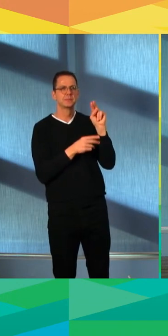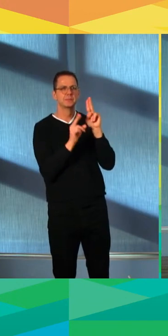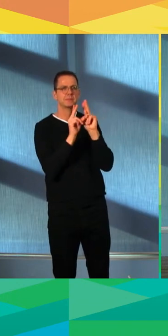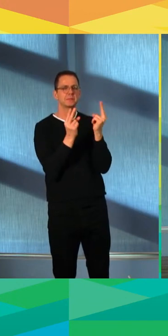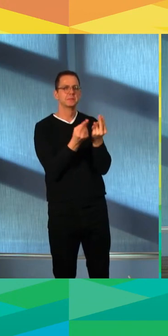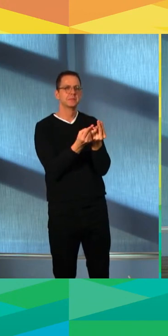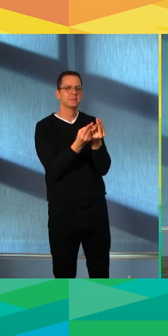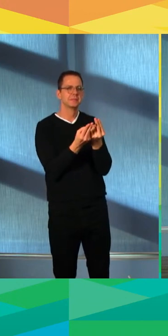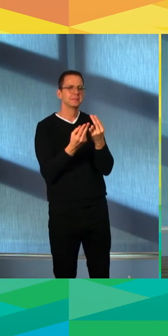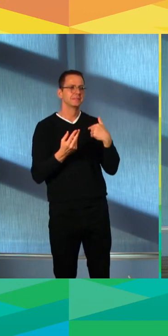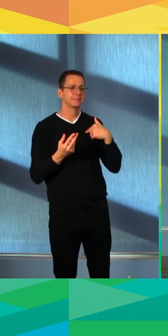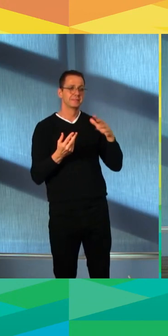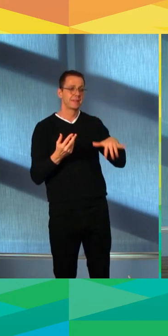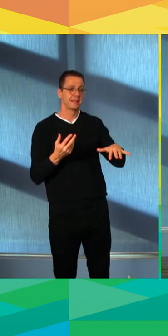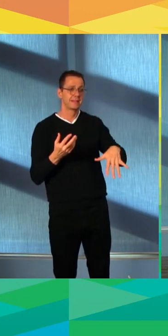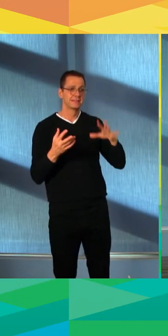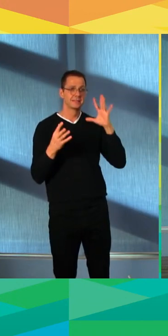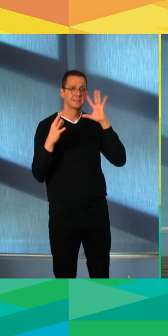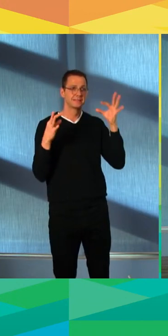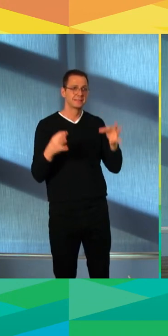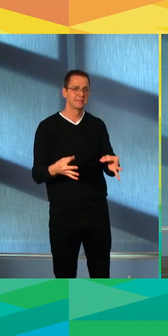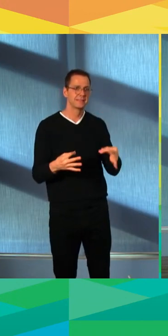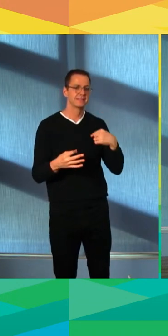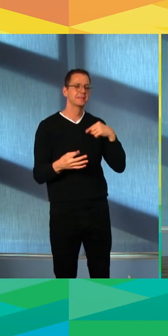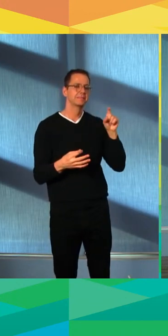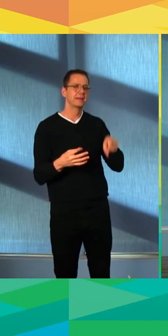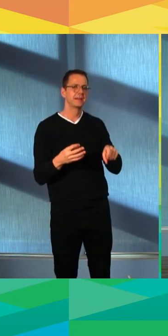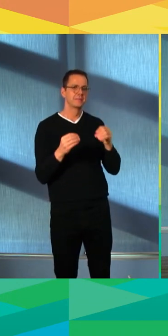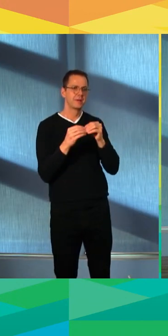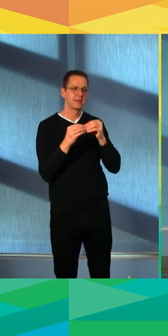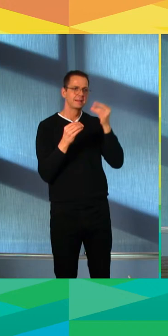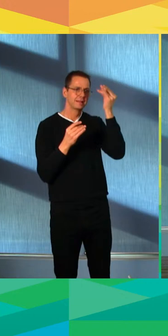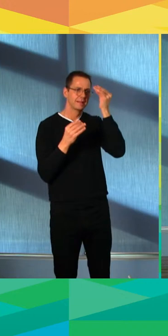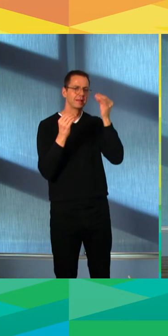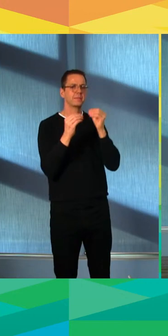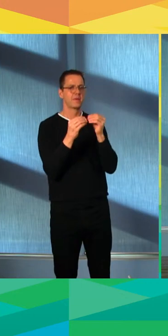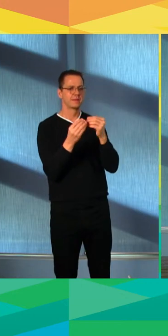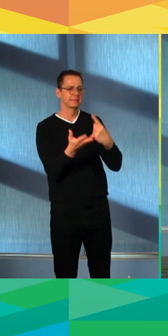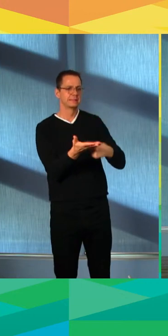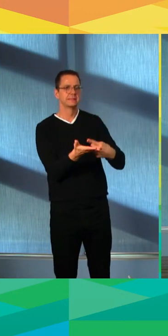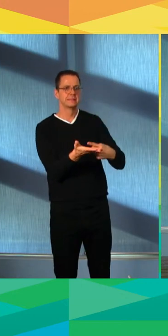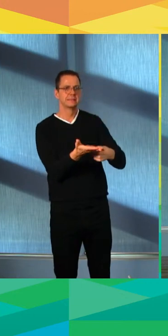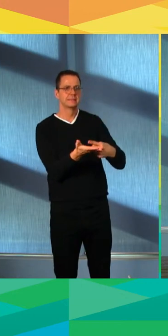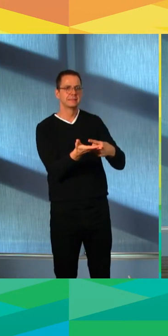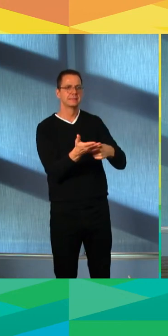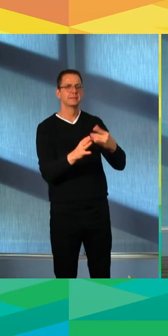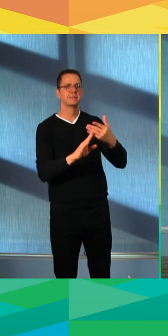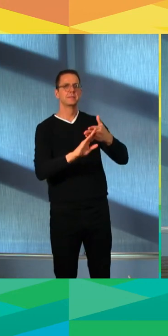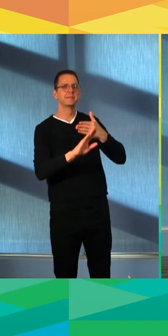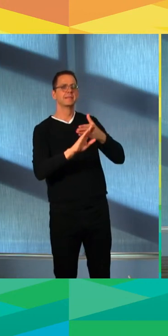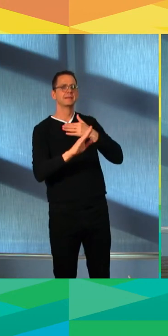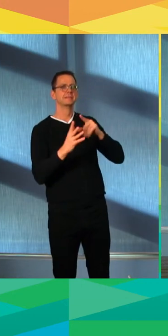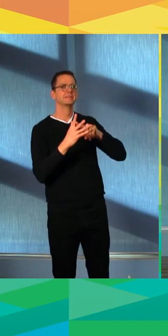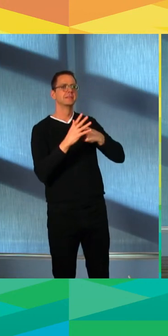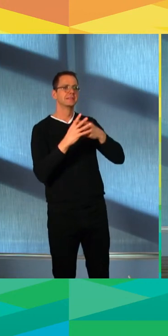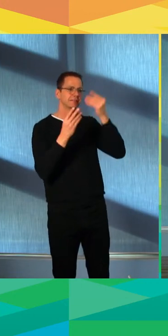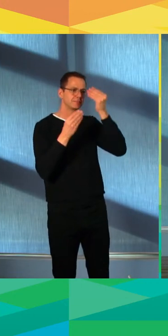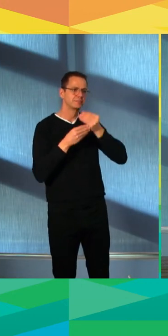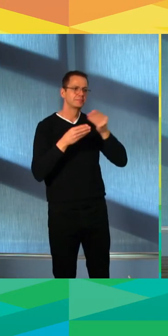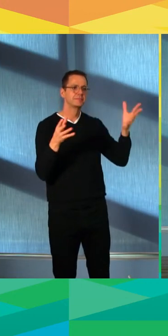any decisions on that and I want to talk with the unions and all our right partners before we would do anything if we do something.